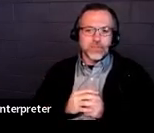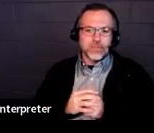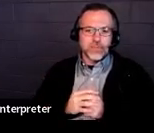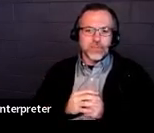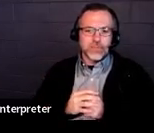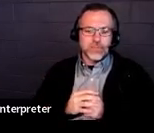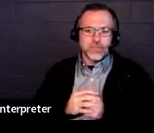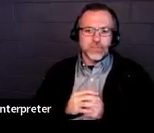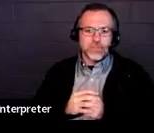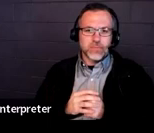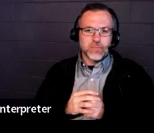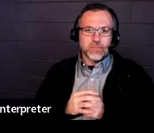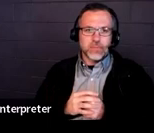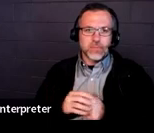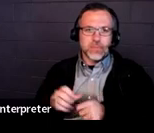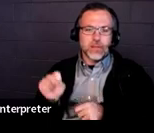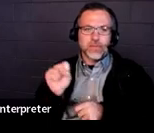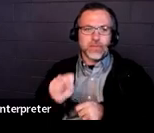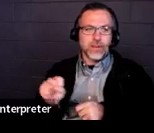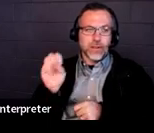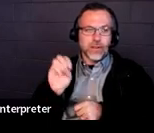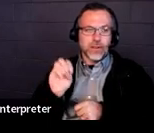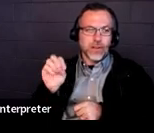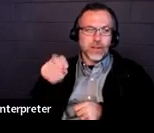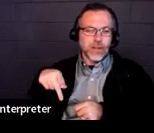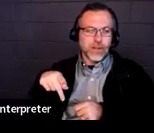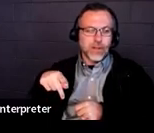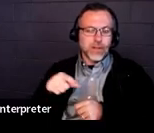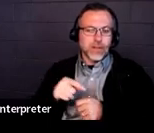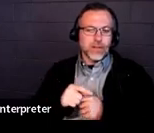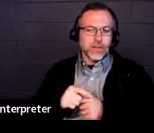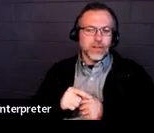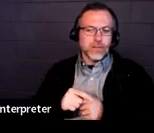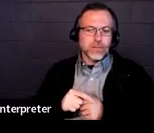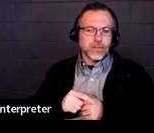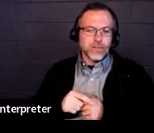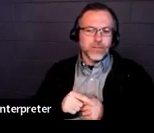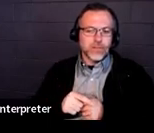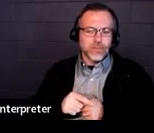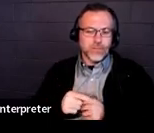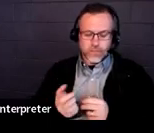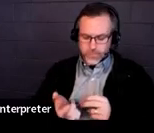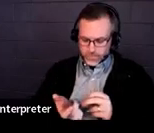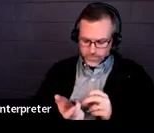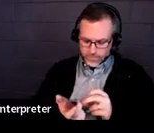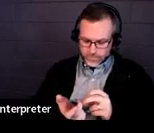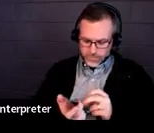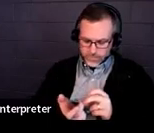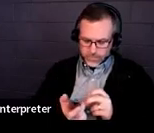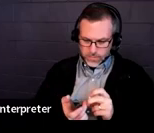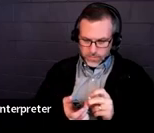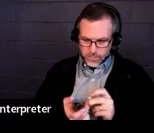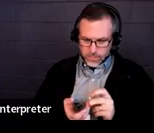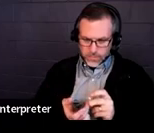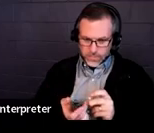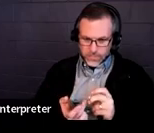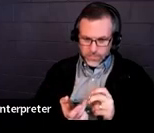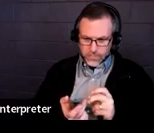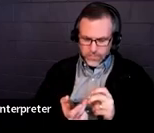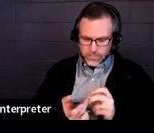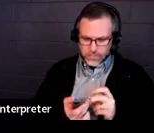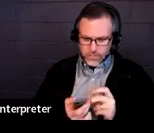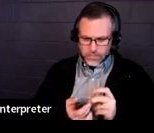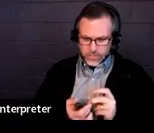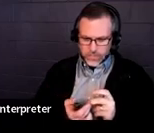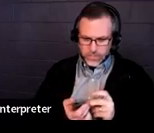Summary of performance. This is really the best and the